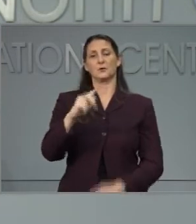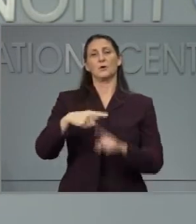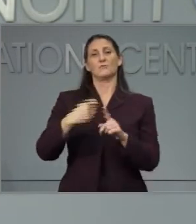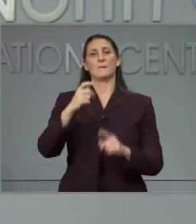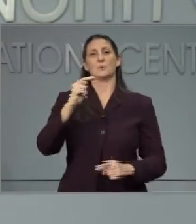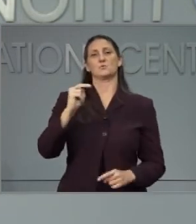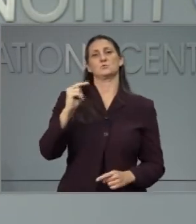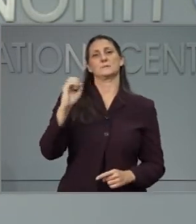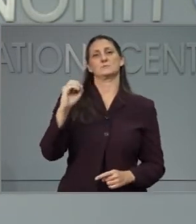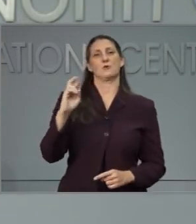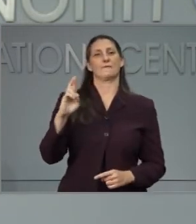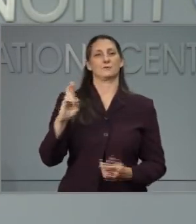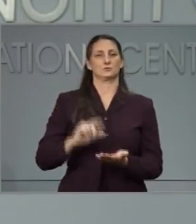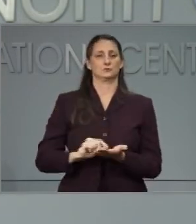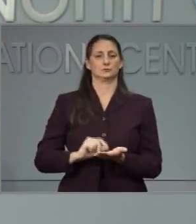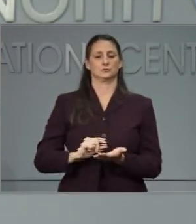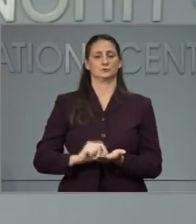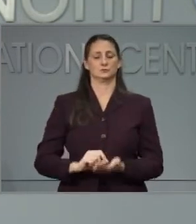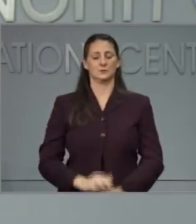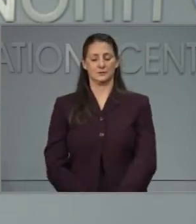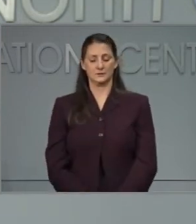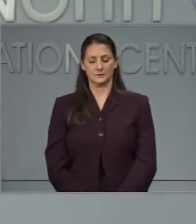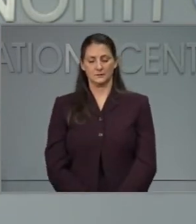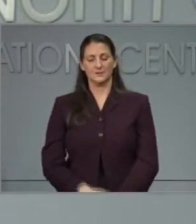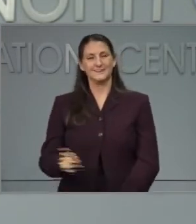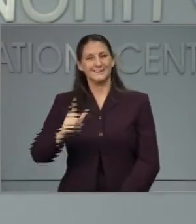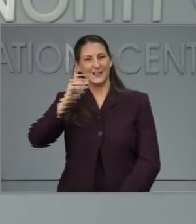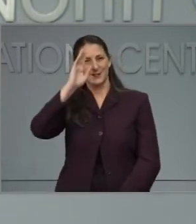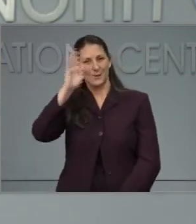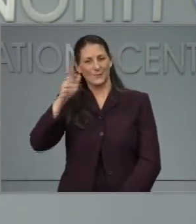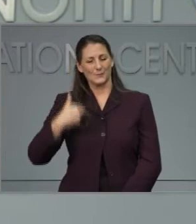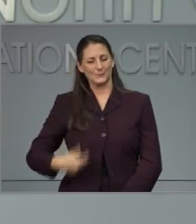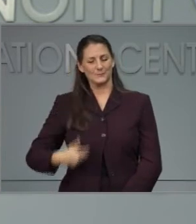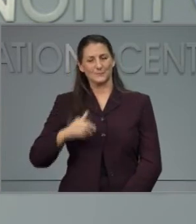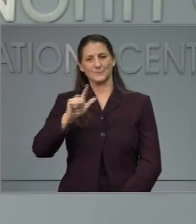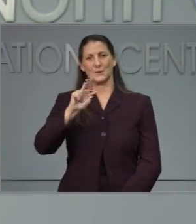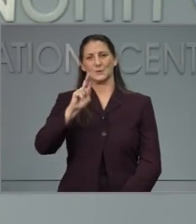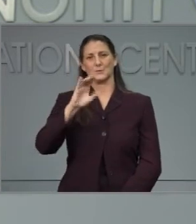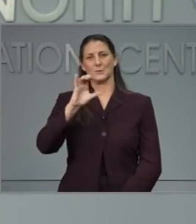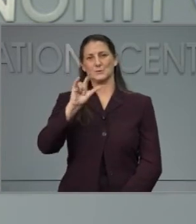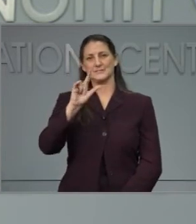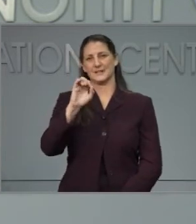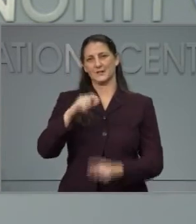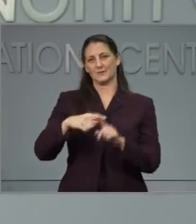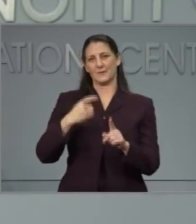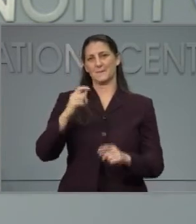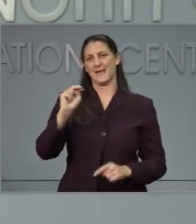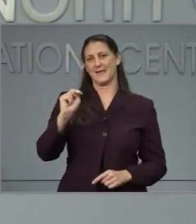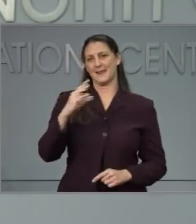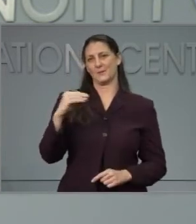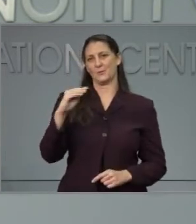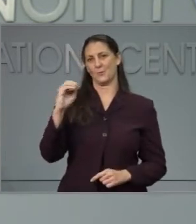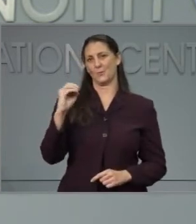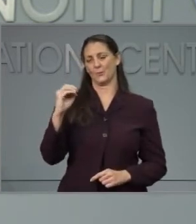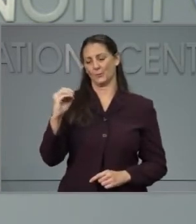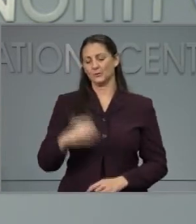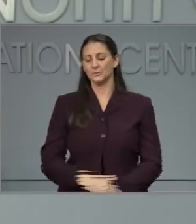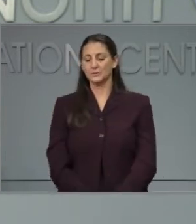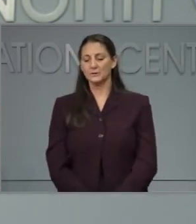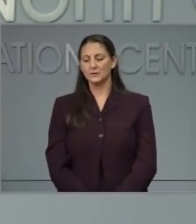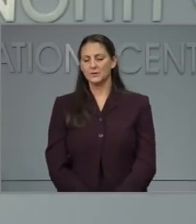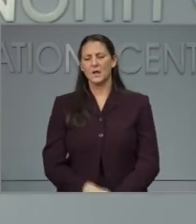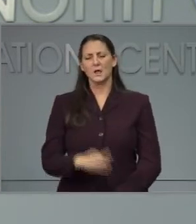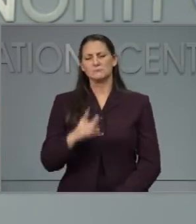Hi, Governor. This is Lucille Sherman with the NNO. Thanks for taking my question. If the number of new